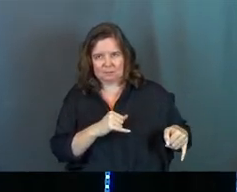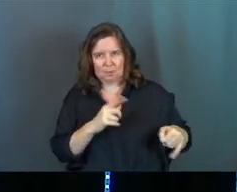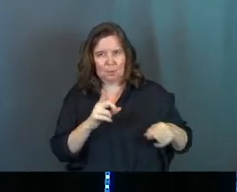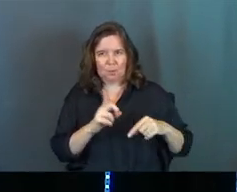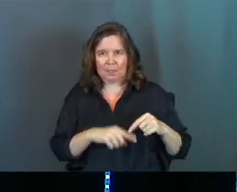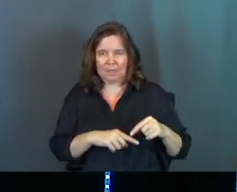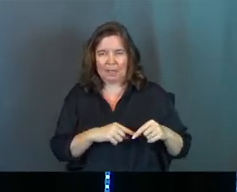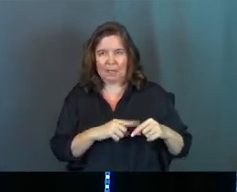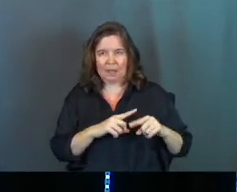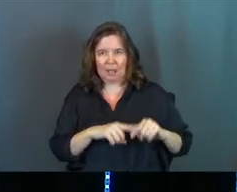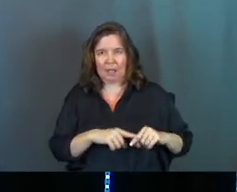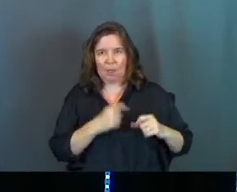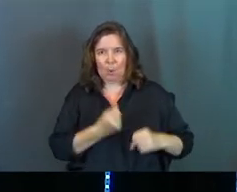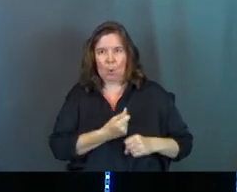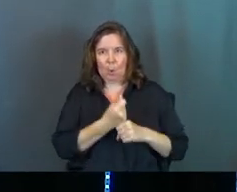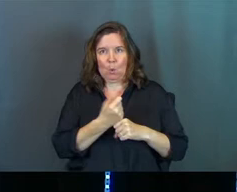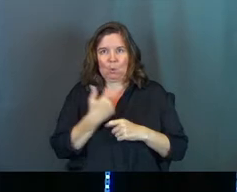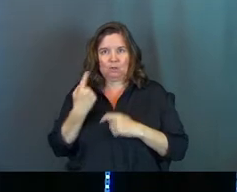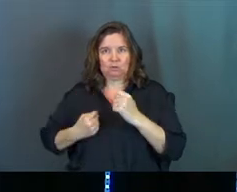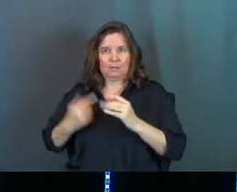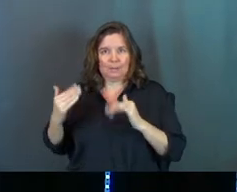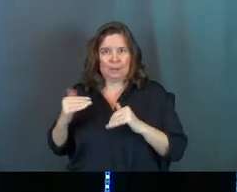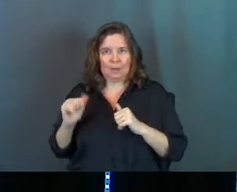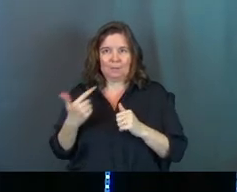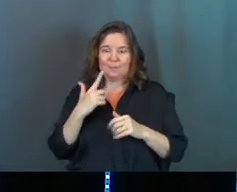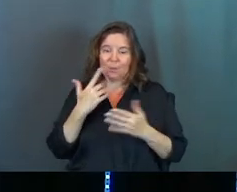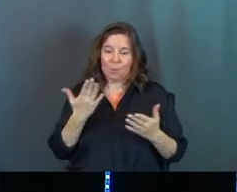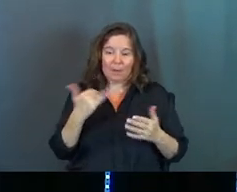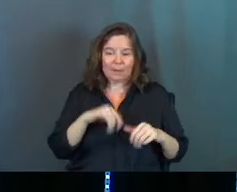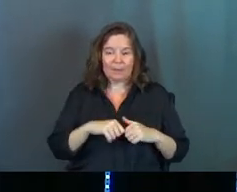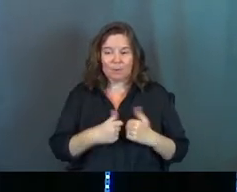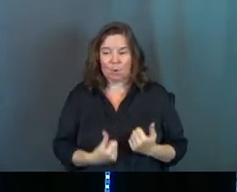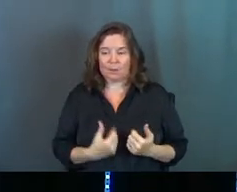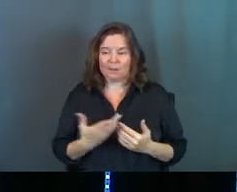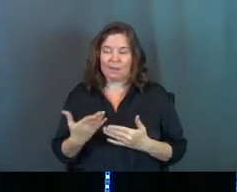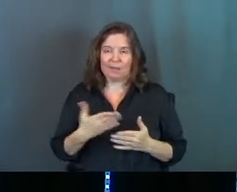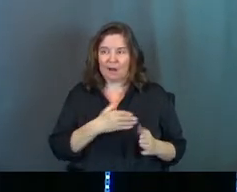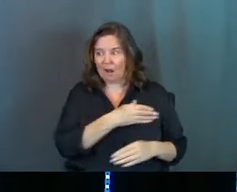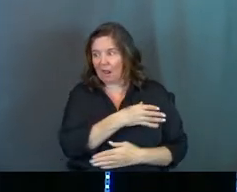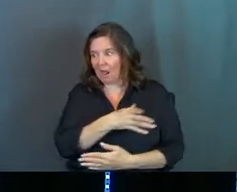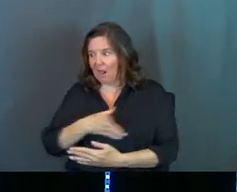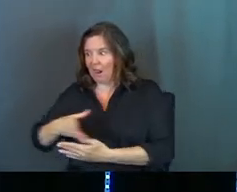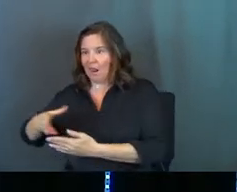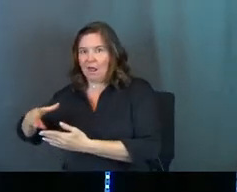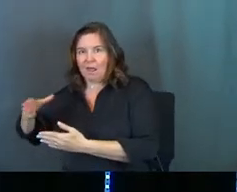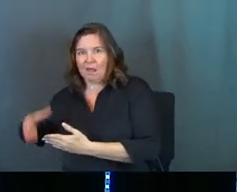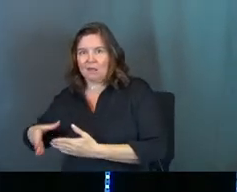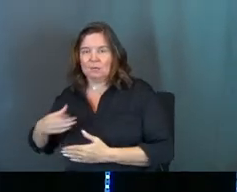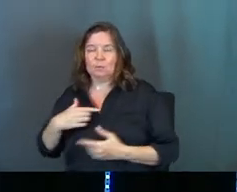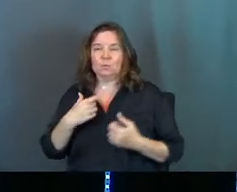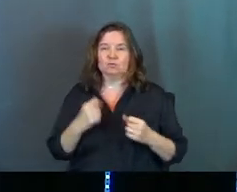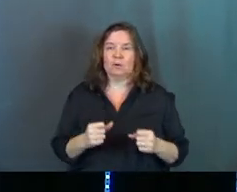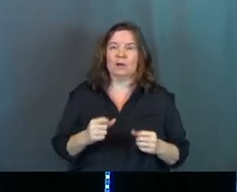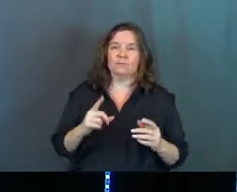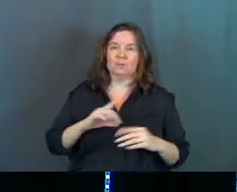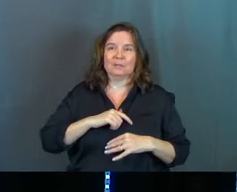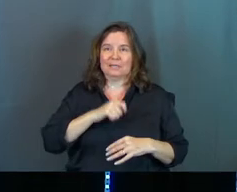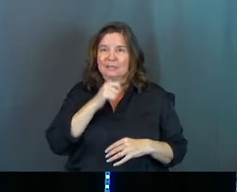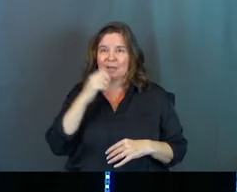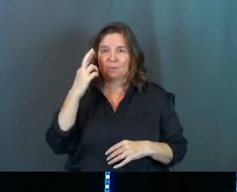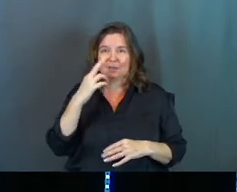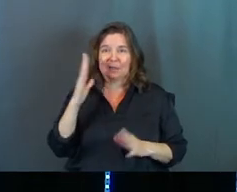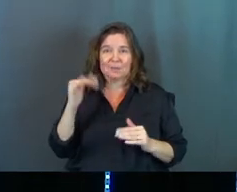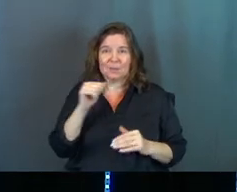We can't cling to the tradition and expectations anymore because they bring brokenness. They get us to that far left side. We're striving to meet unrealistic